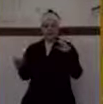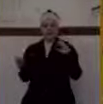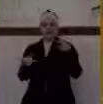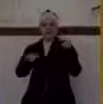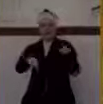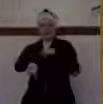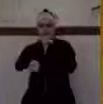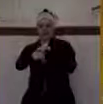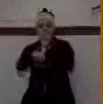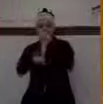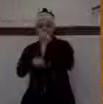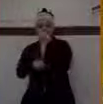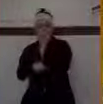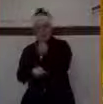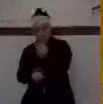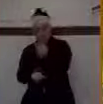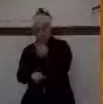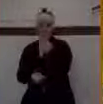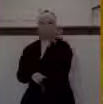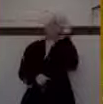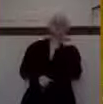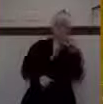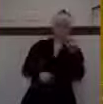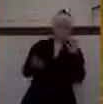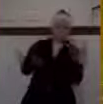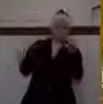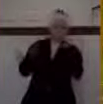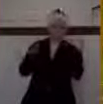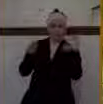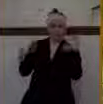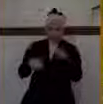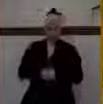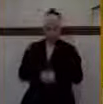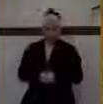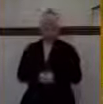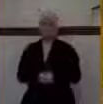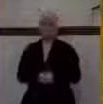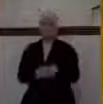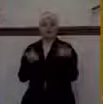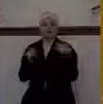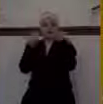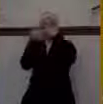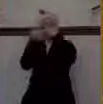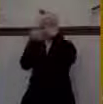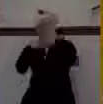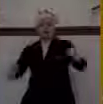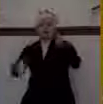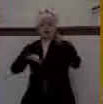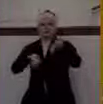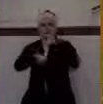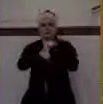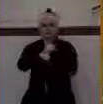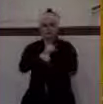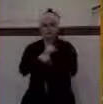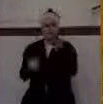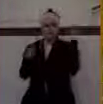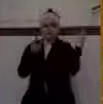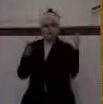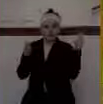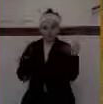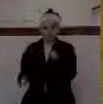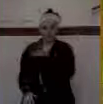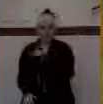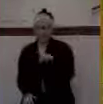Judah versus a nation of Israel. Remember, we're at the time in Israel's history where it's a divided nation. He's comparing the kings of these